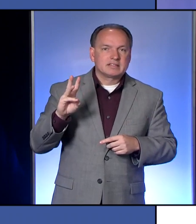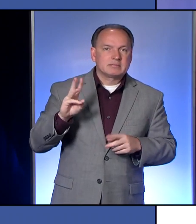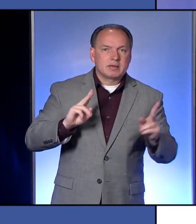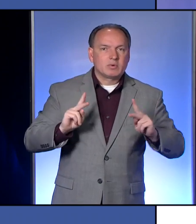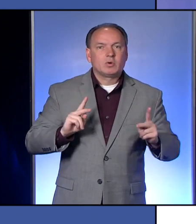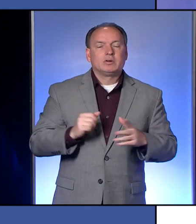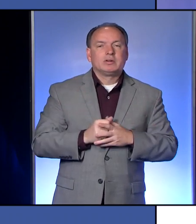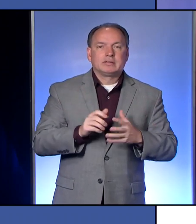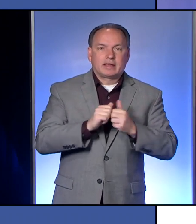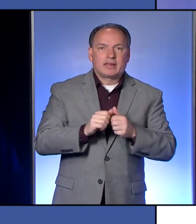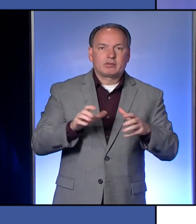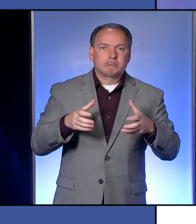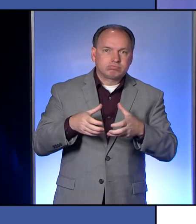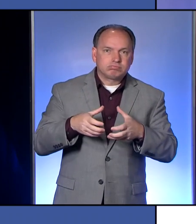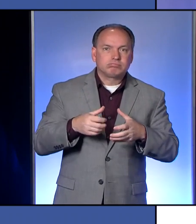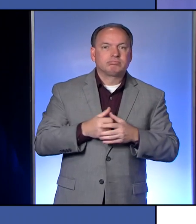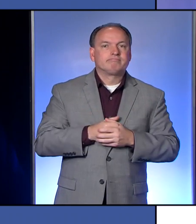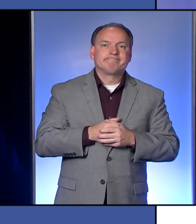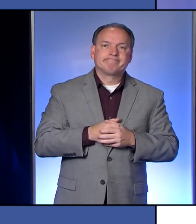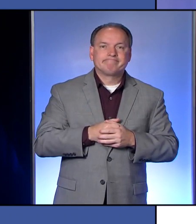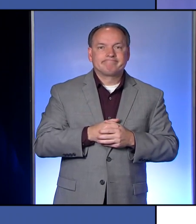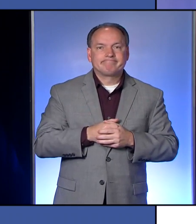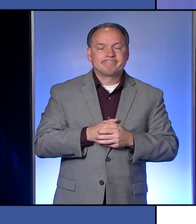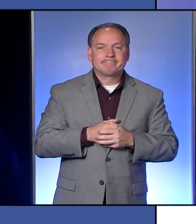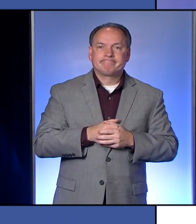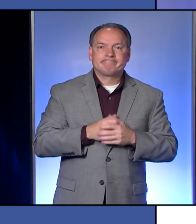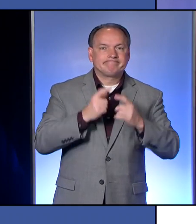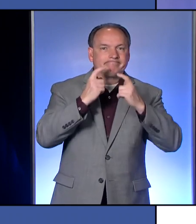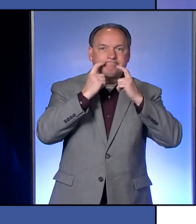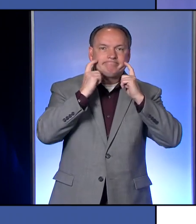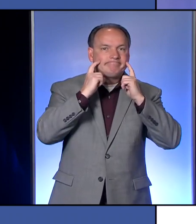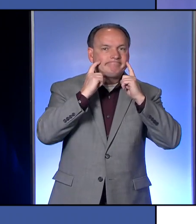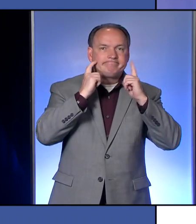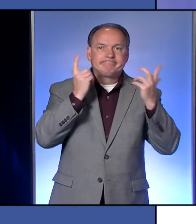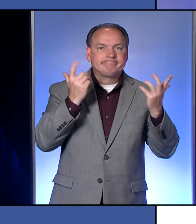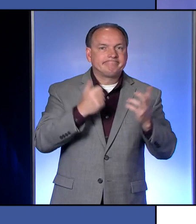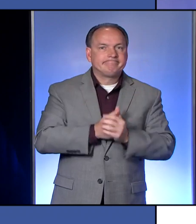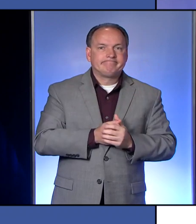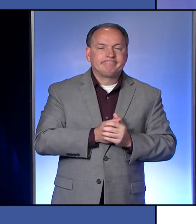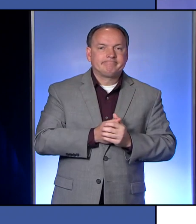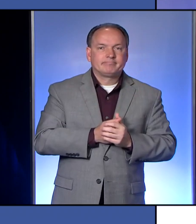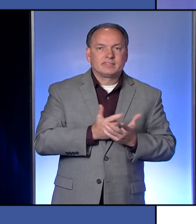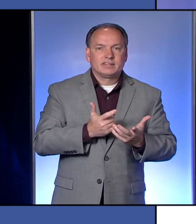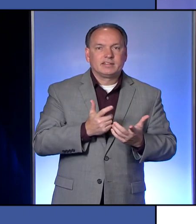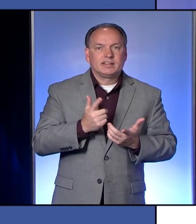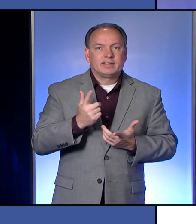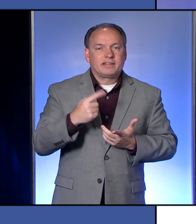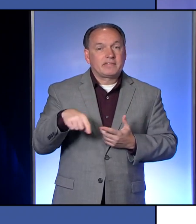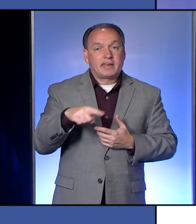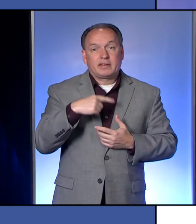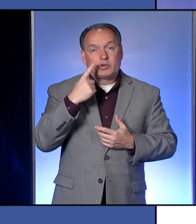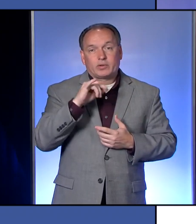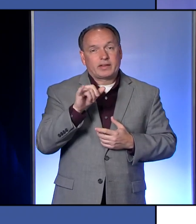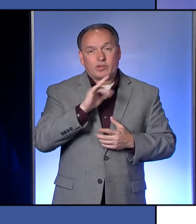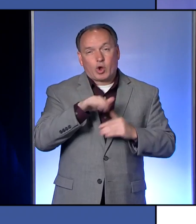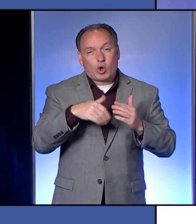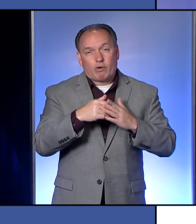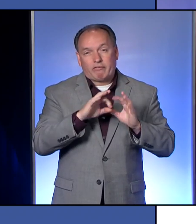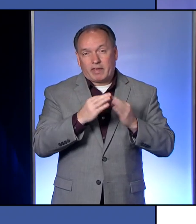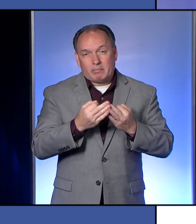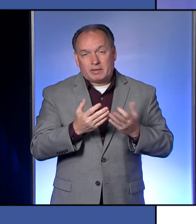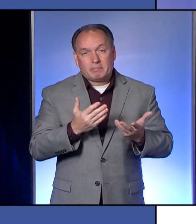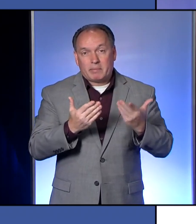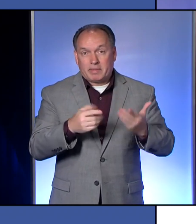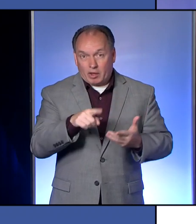people together in a clump and nobody wearing masks and just, you know, they didn't look like they were all related to each other.